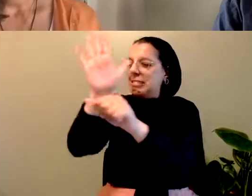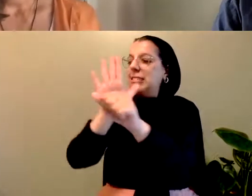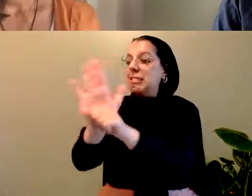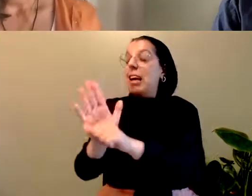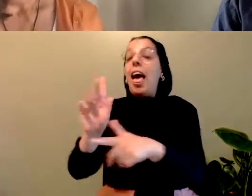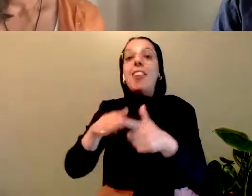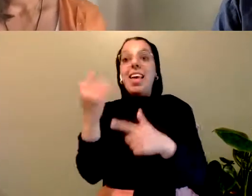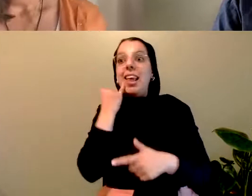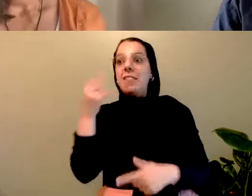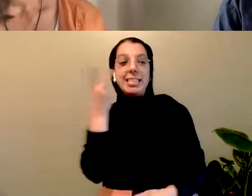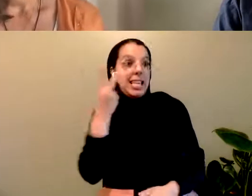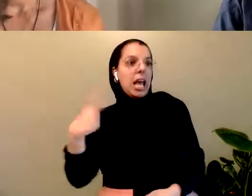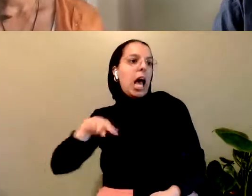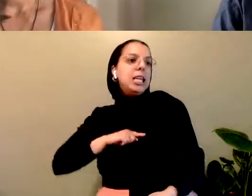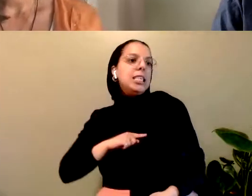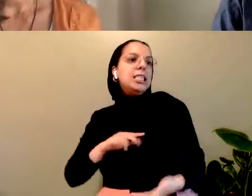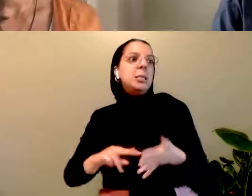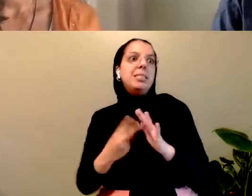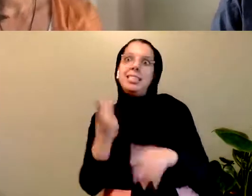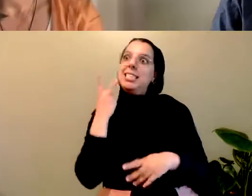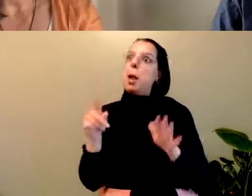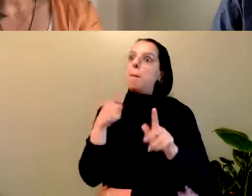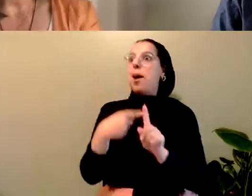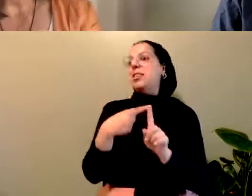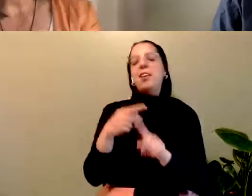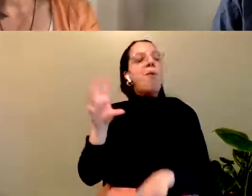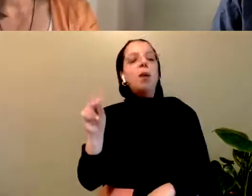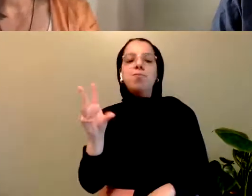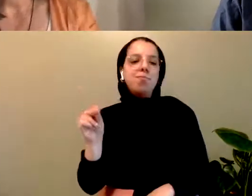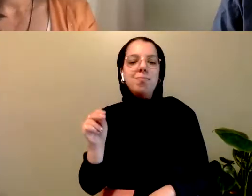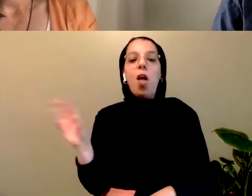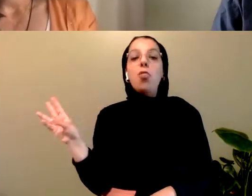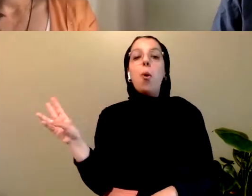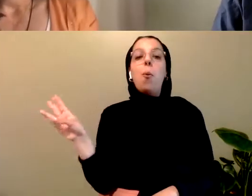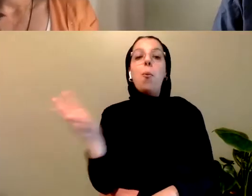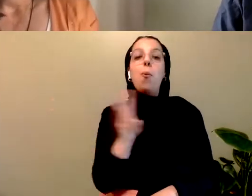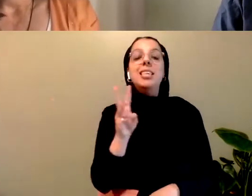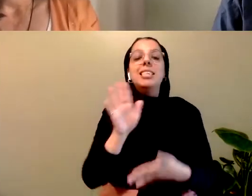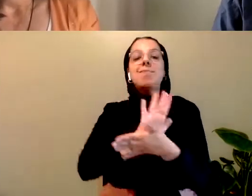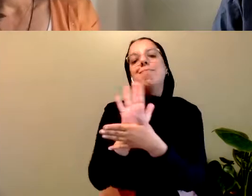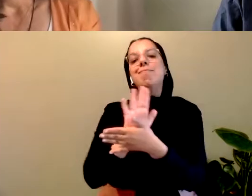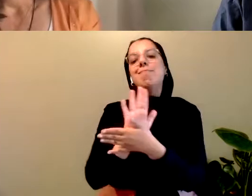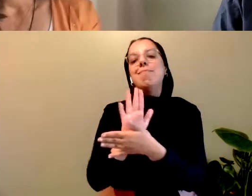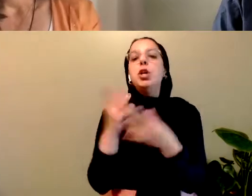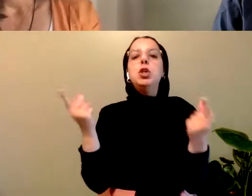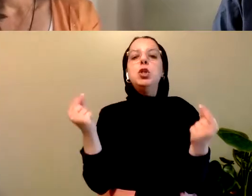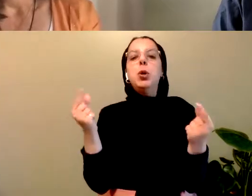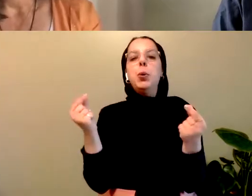Western film and television industry, the Western film and television industry was built on the glorification of the genocide of the Americas.